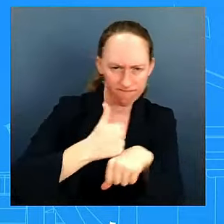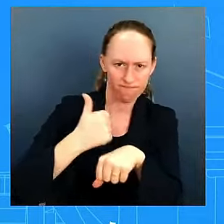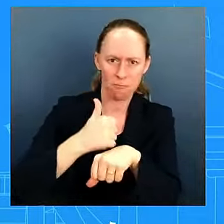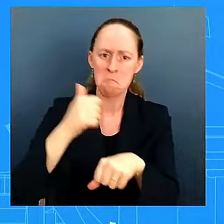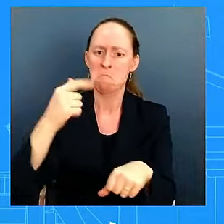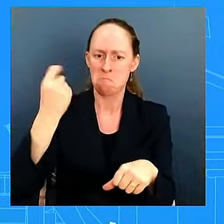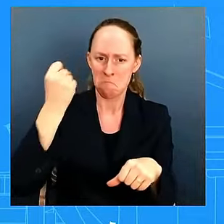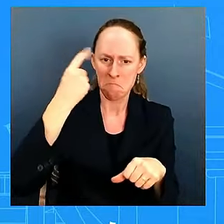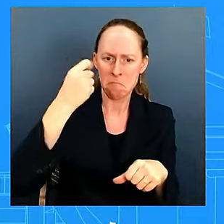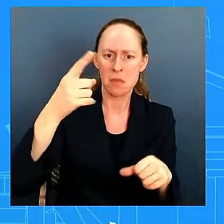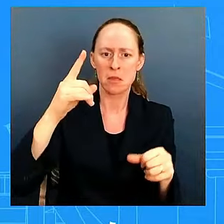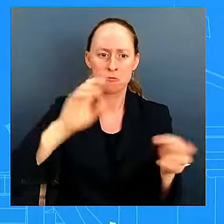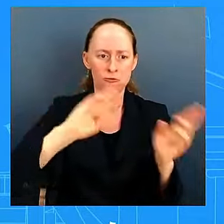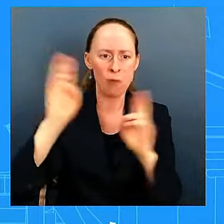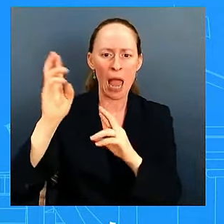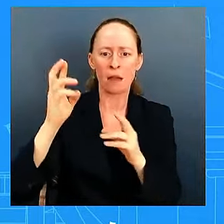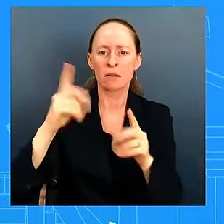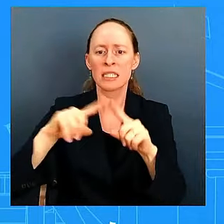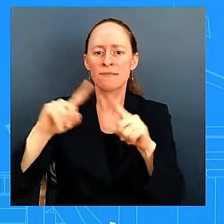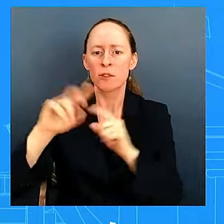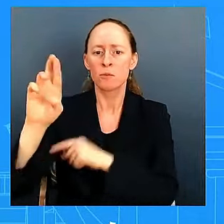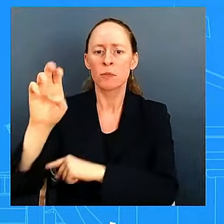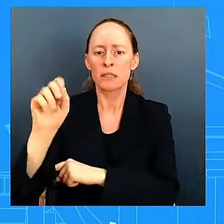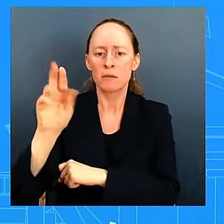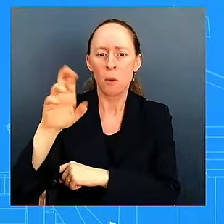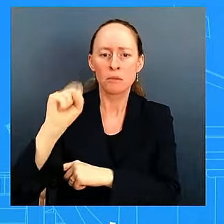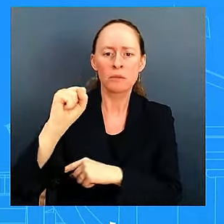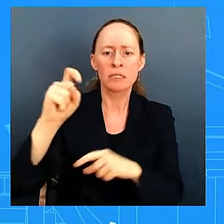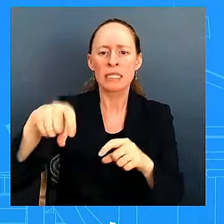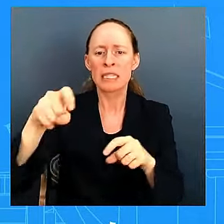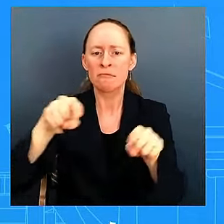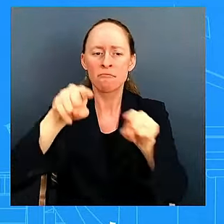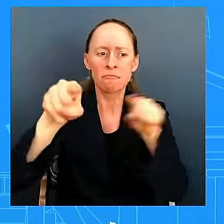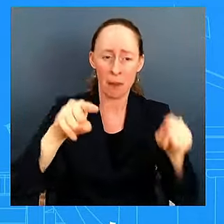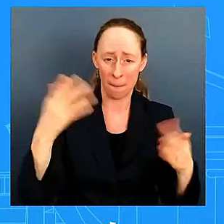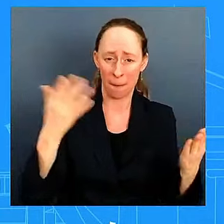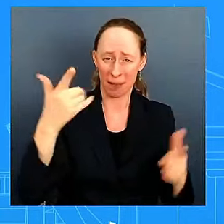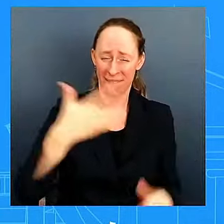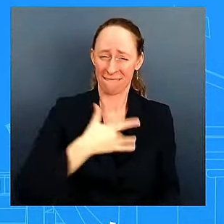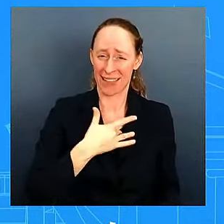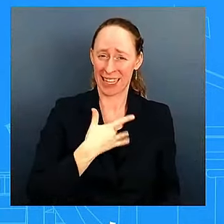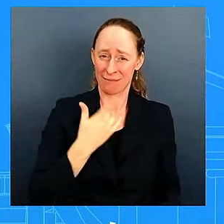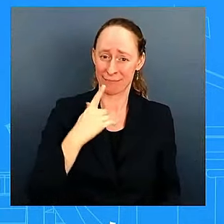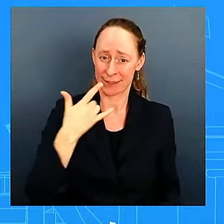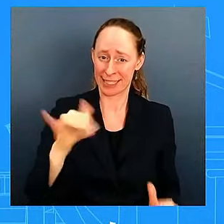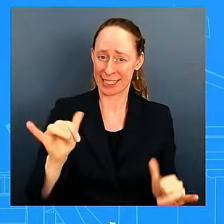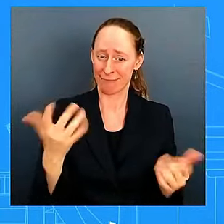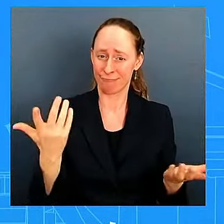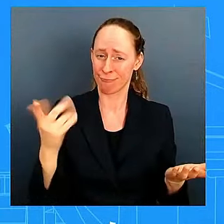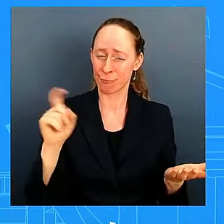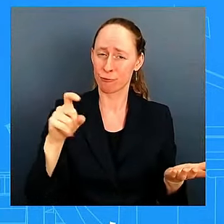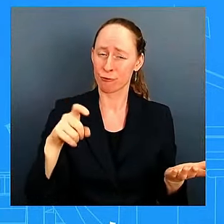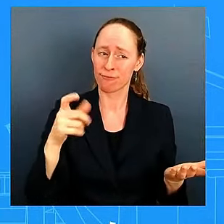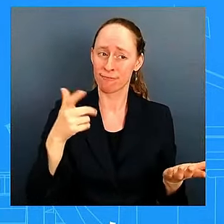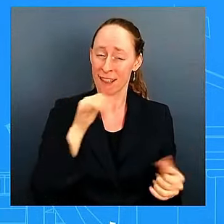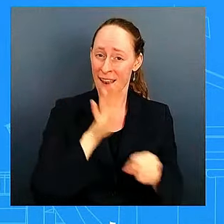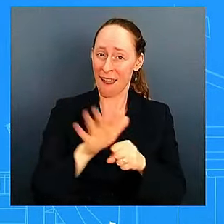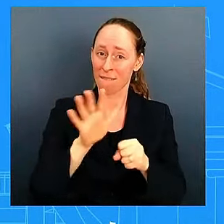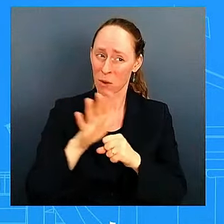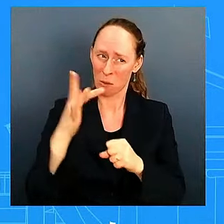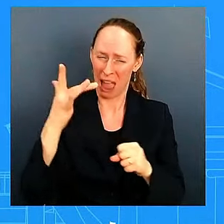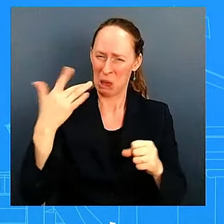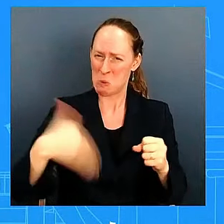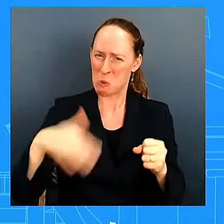bluntly should more resources have been pre-positioned in and around north carolina so look i think um liz kind of talked about that